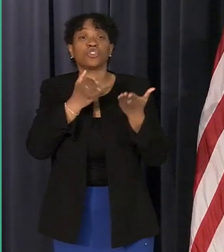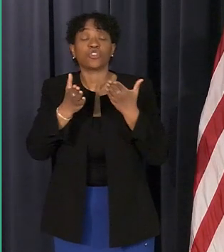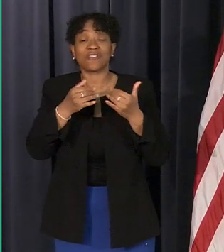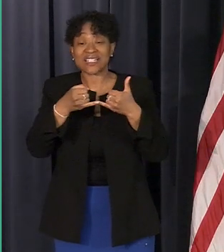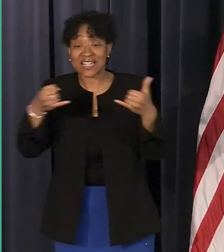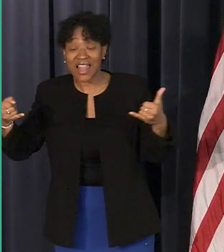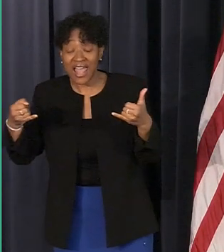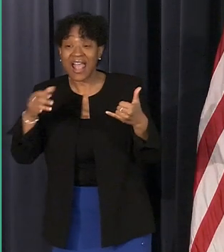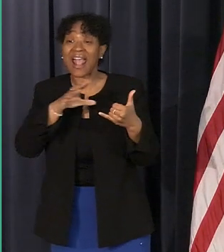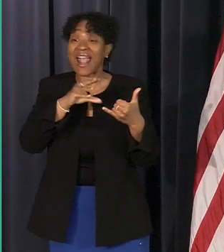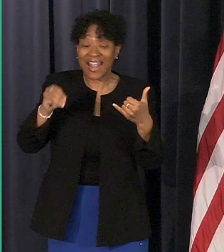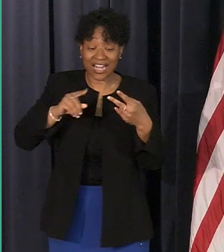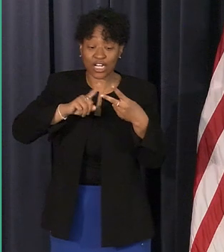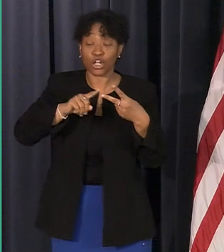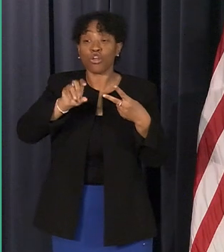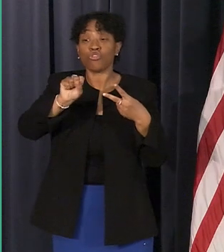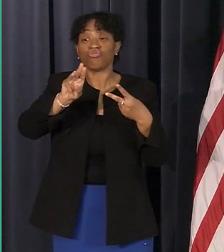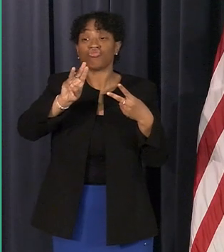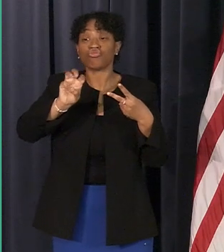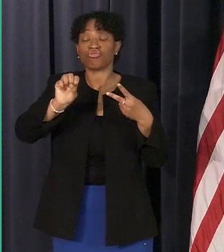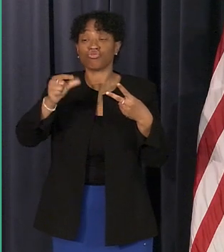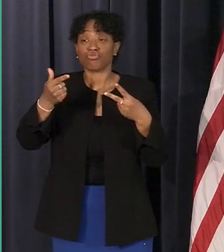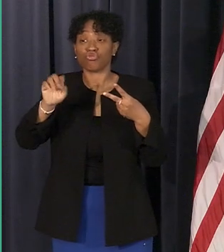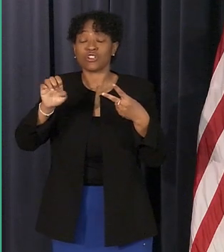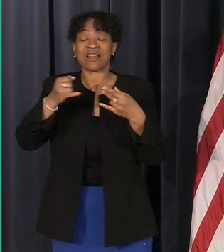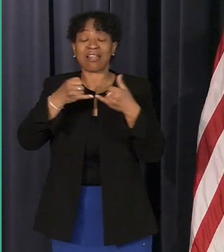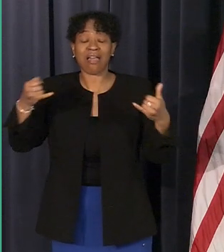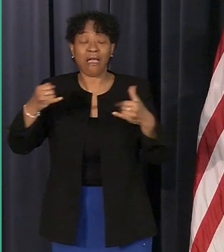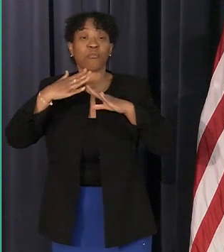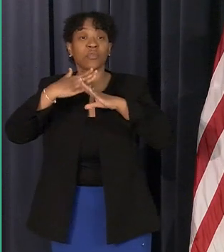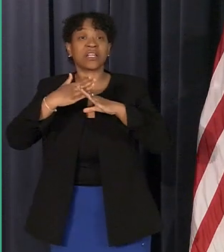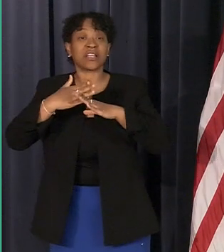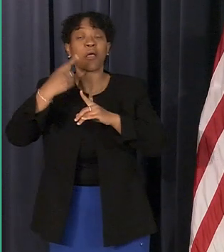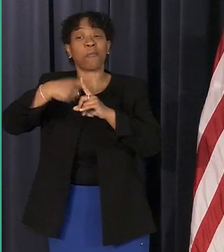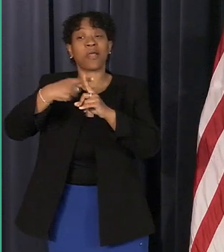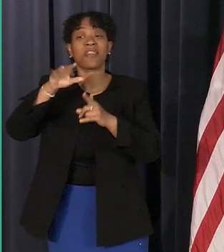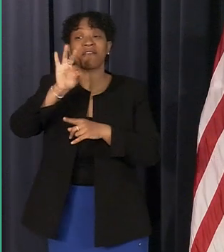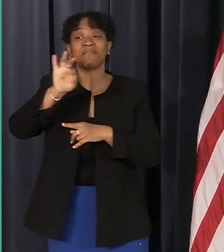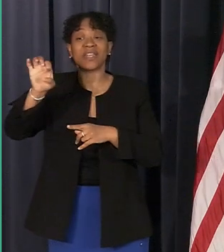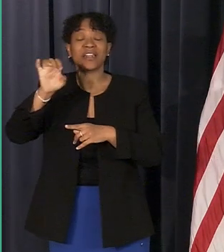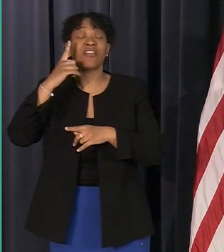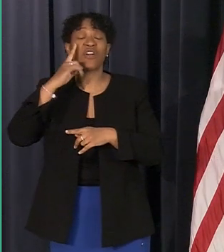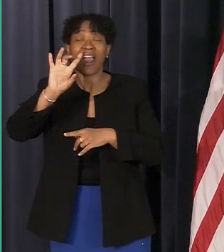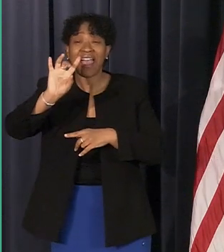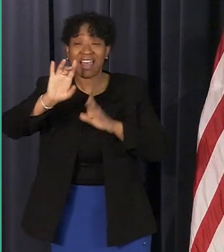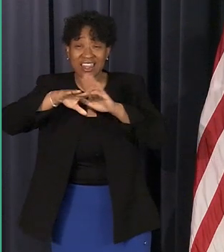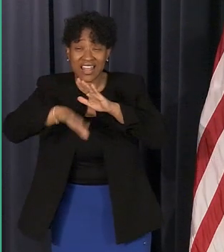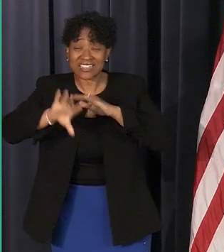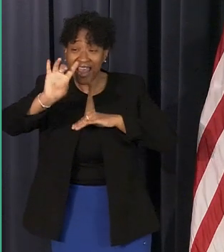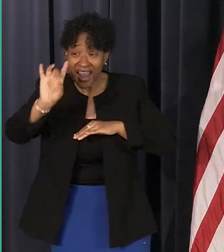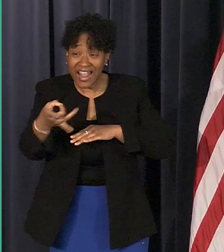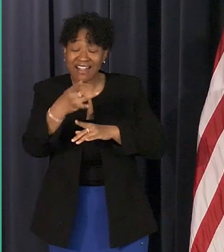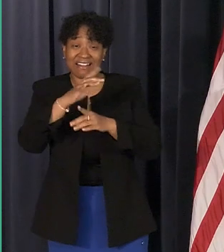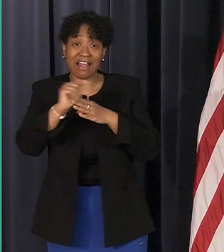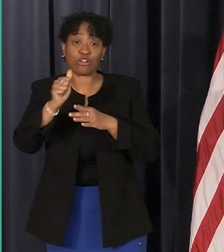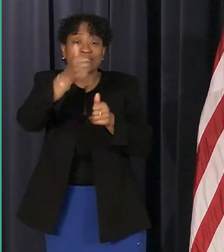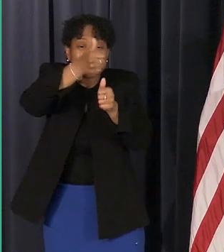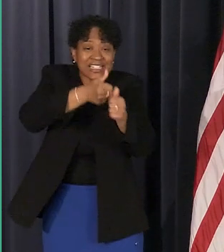protection program for a monthly fee of less than eight dollars per house